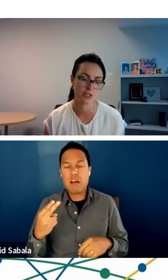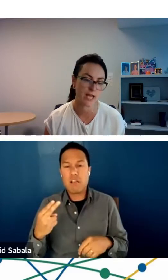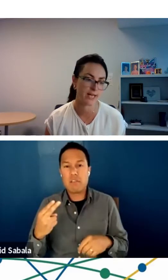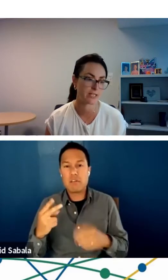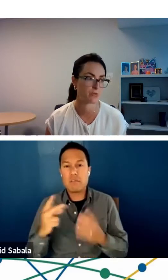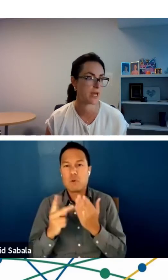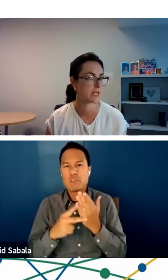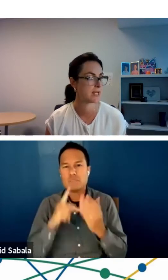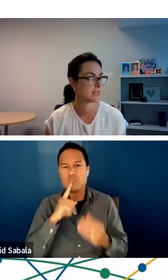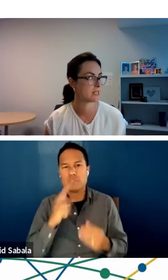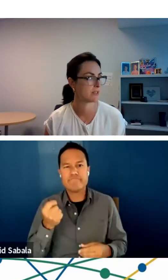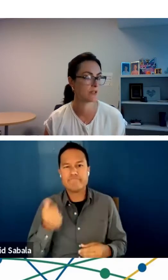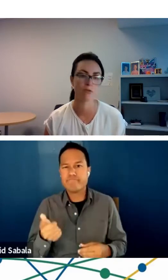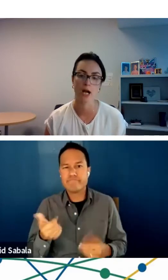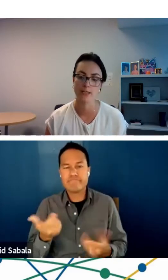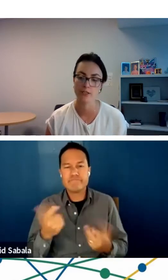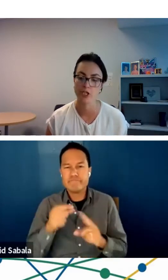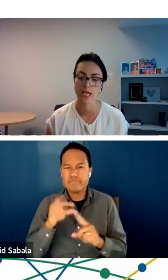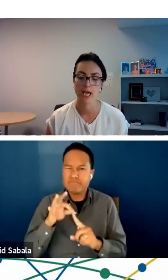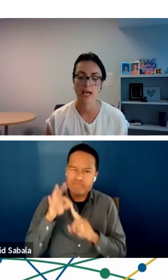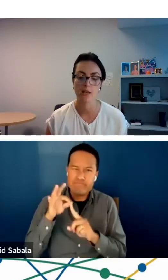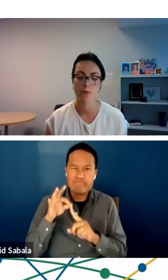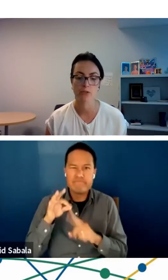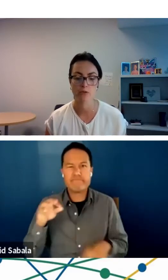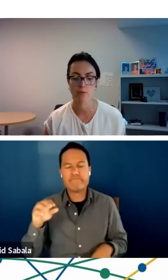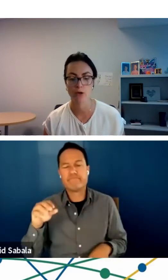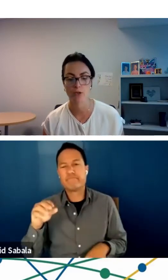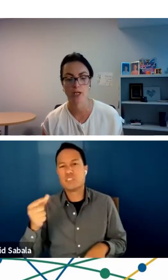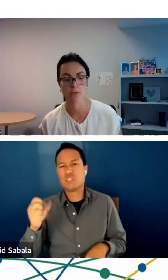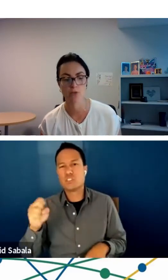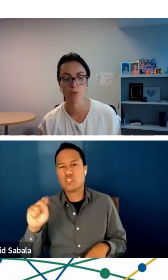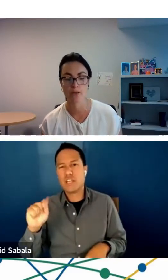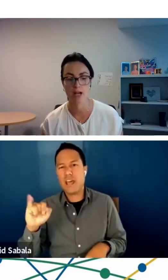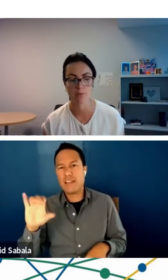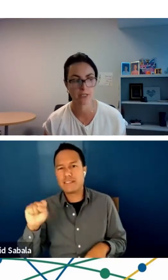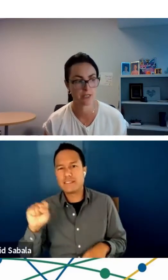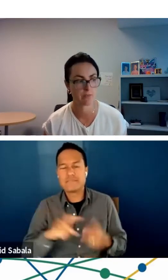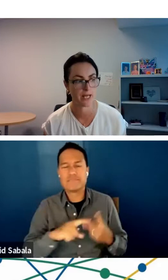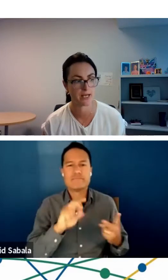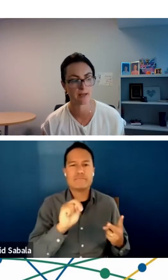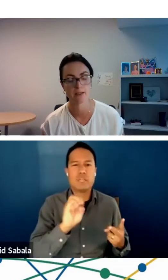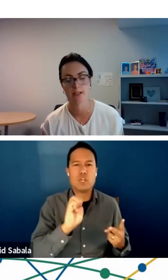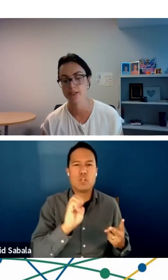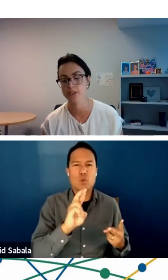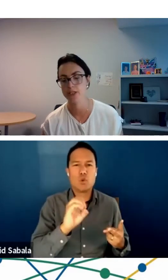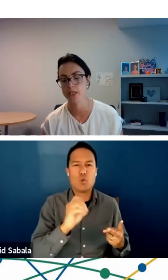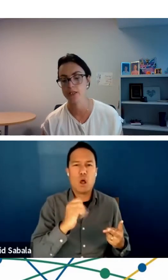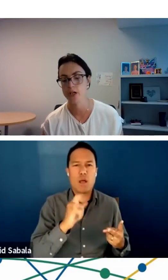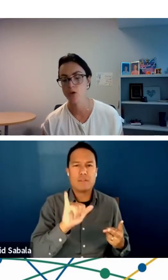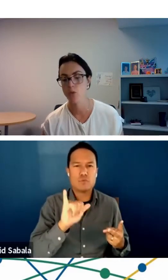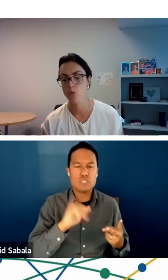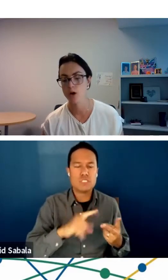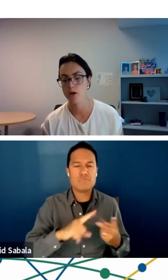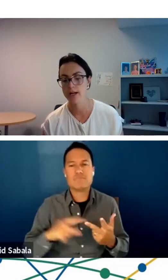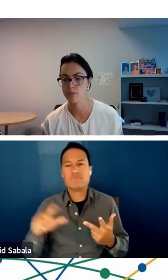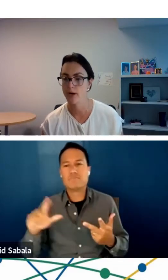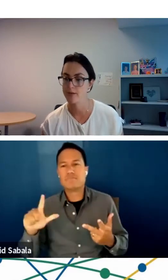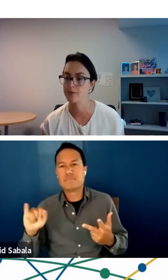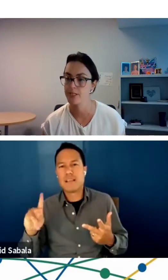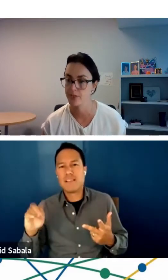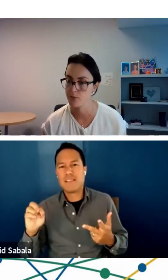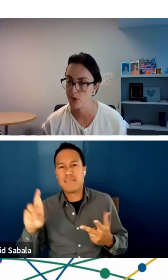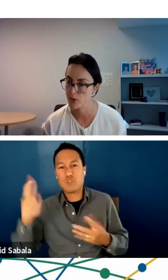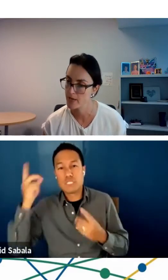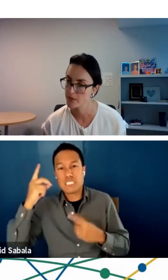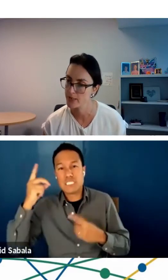we had telegenetics, we had teleneurology, and most of our programs and one that I participated in in liver disease were as